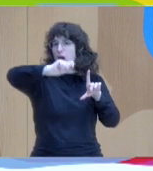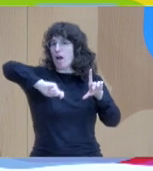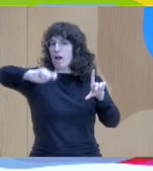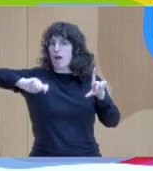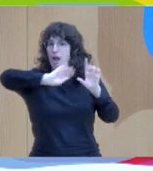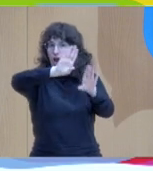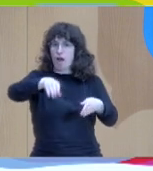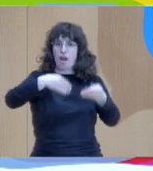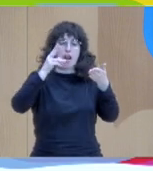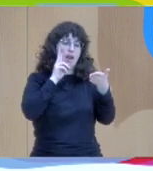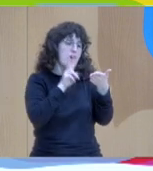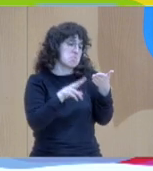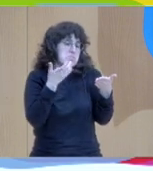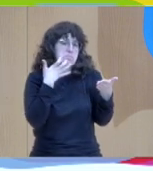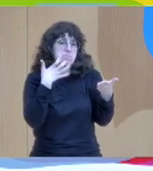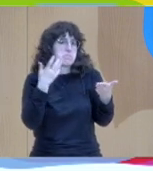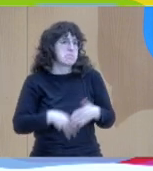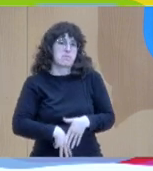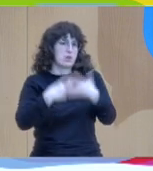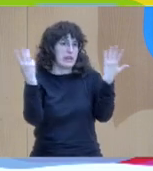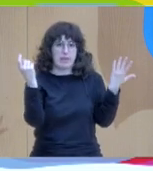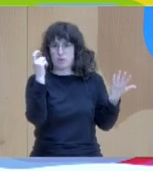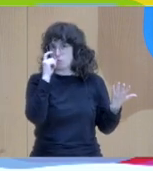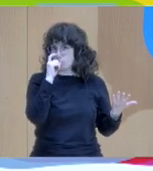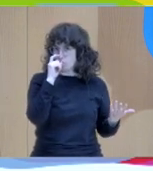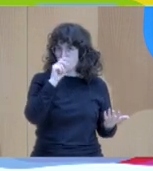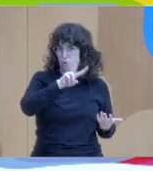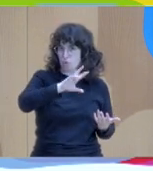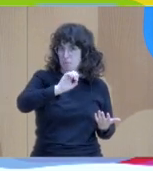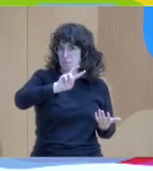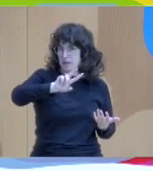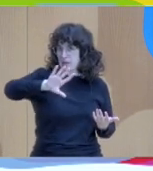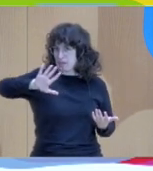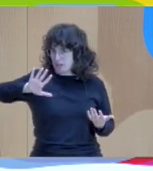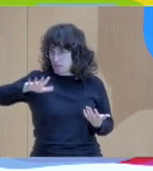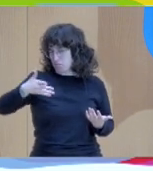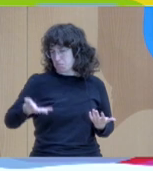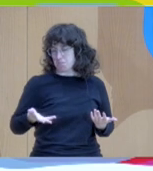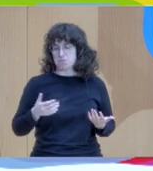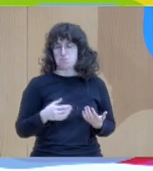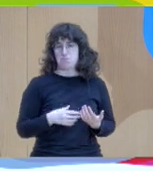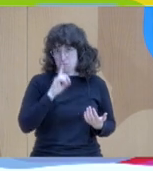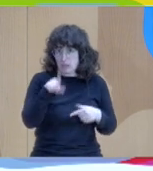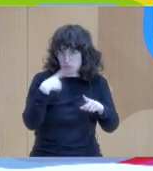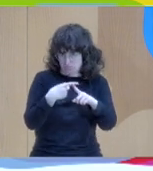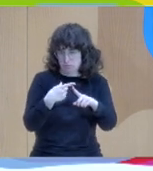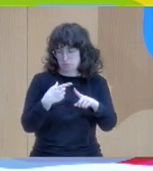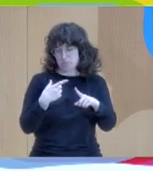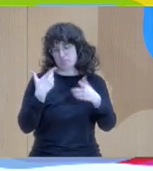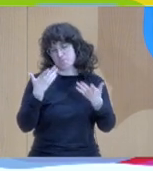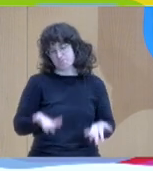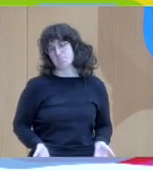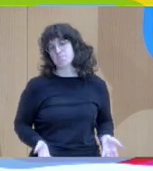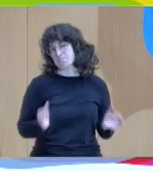18th of June 25 year from now okay it's a Monday or